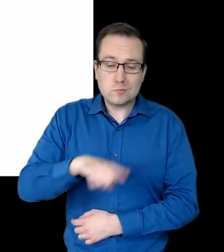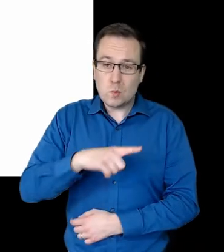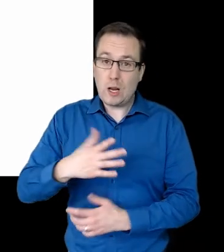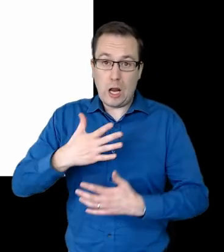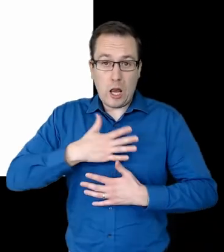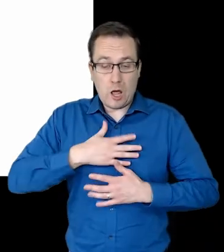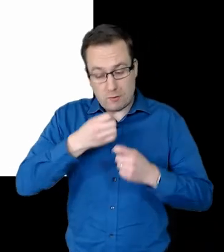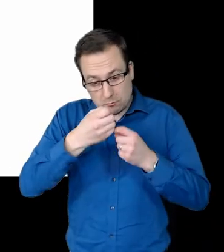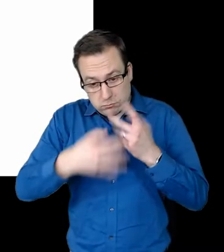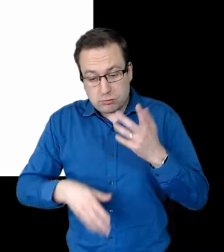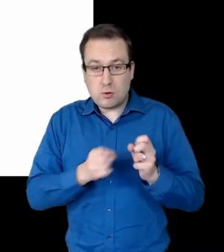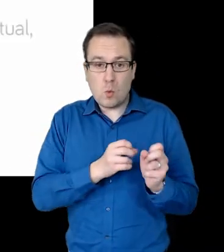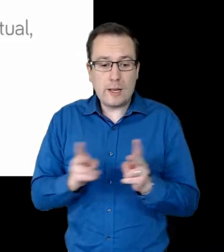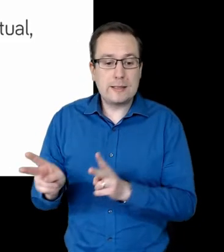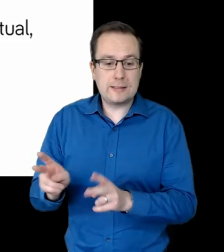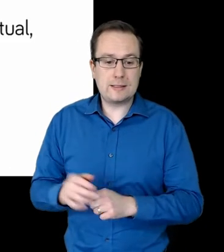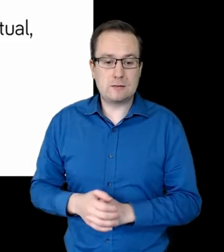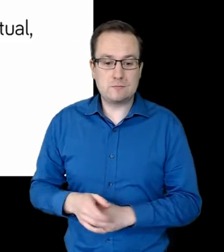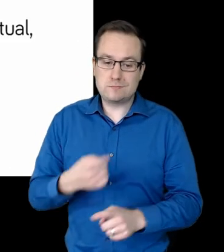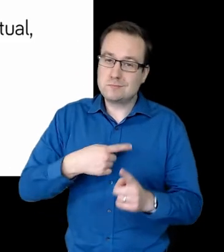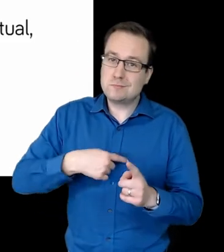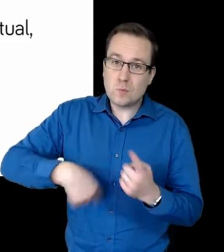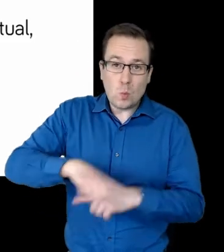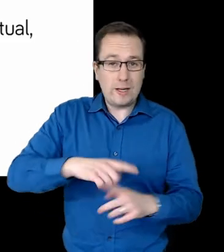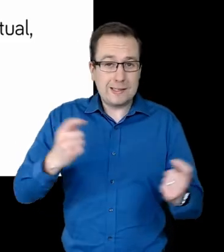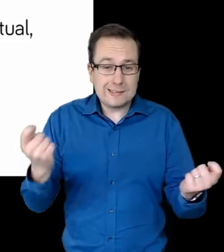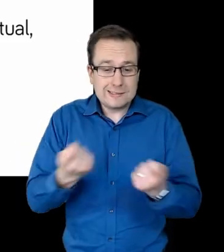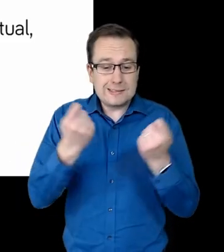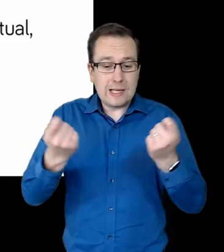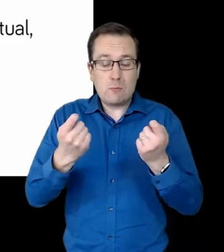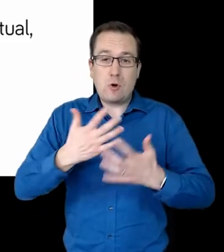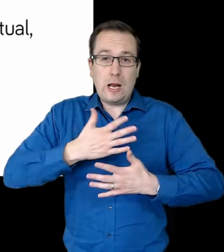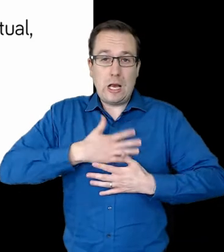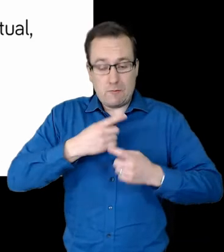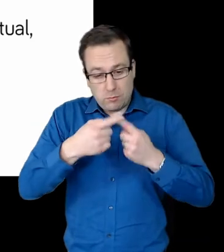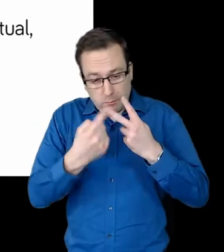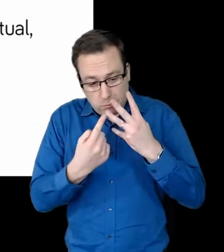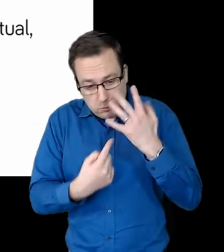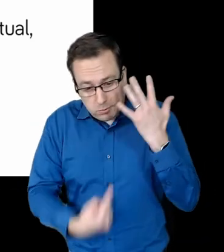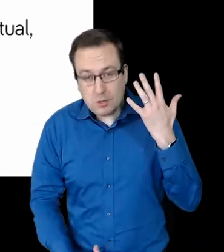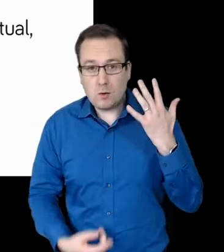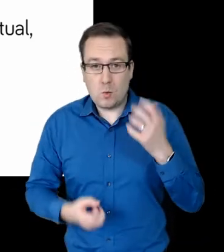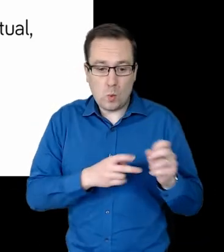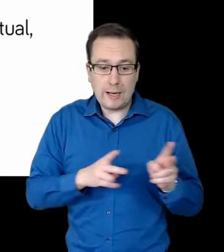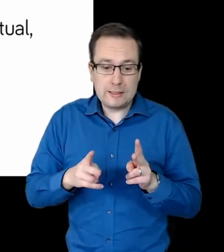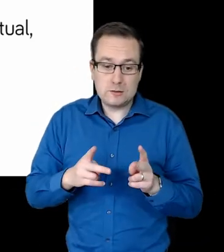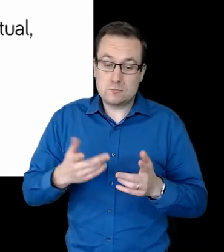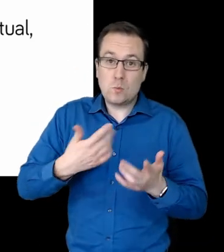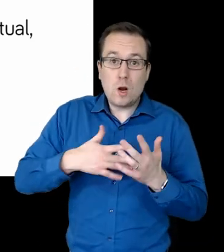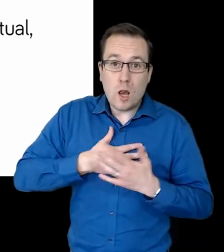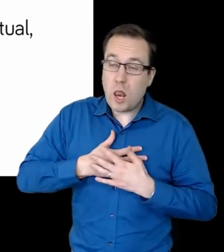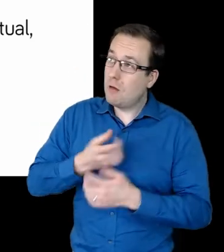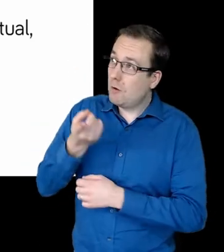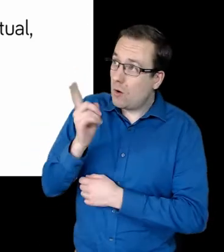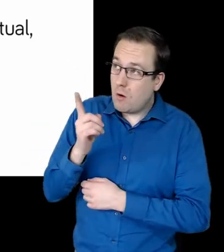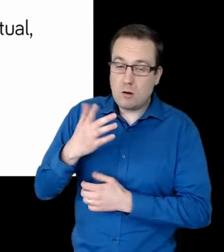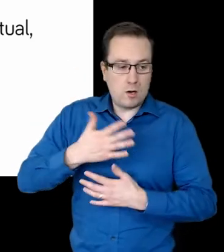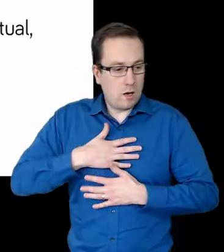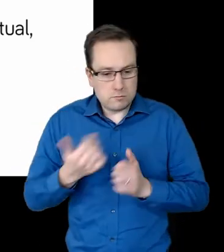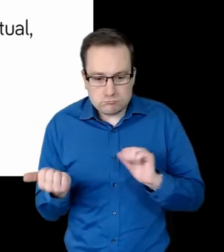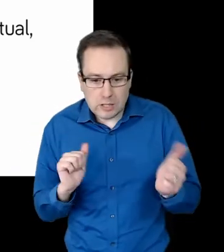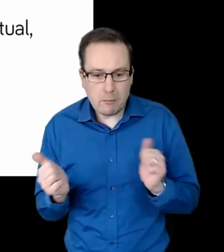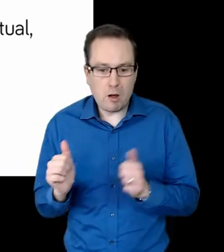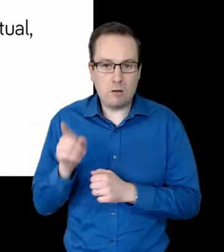love in many ways. We celebrate love in all its forms. Love for God, neighbour,